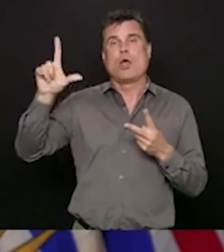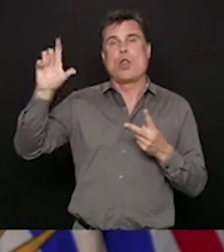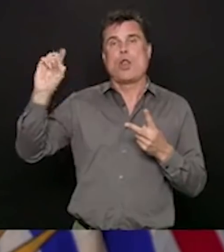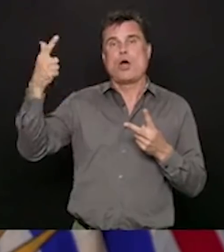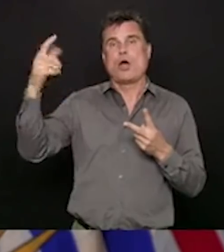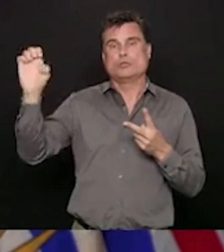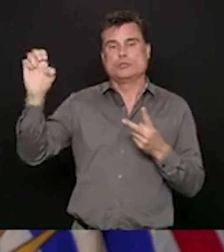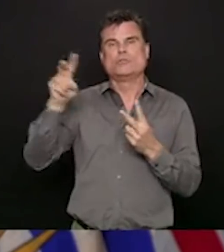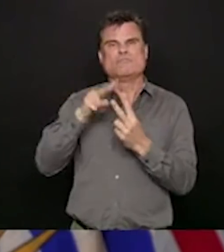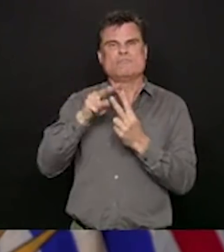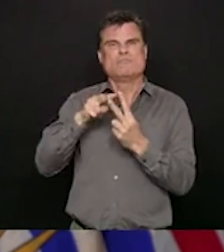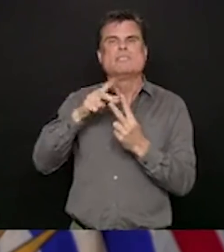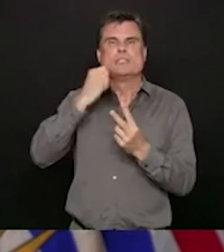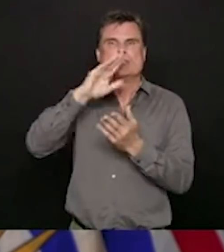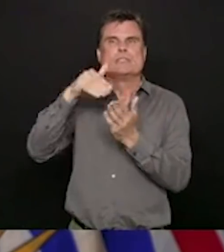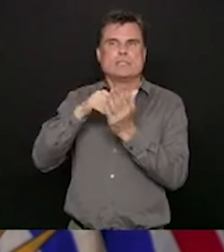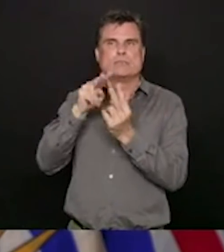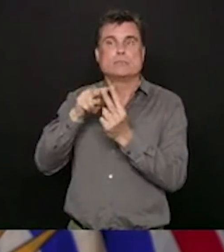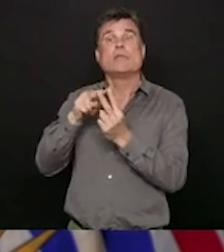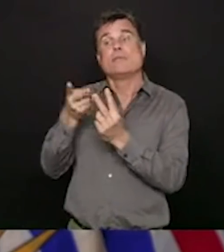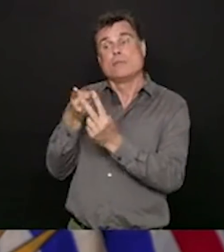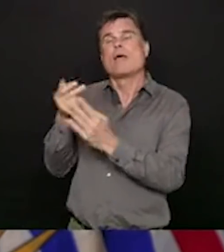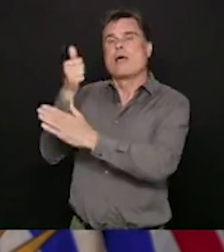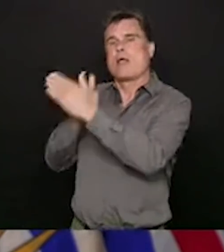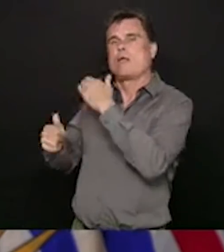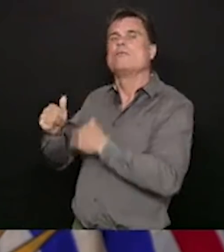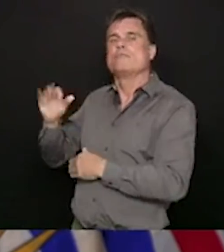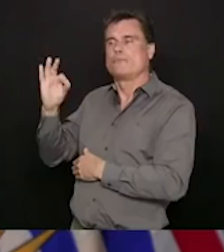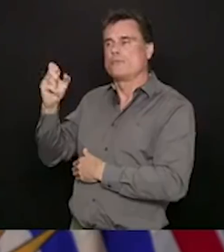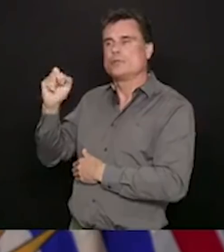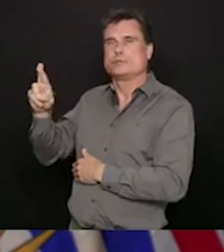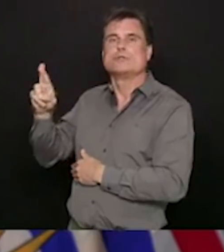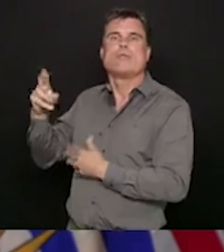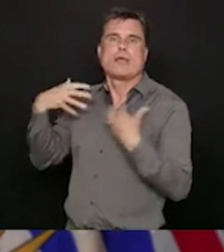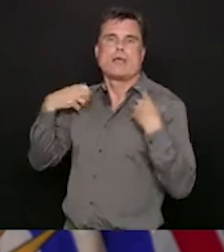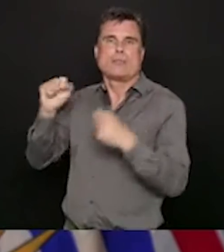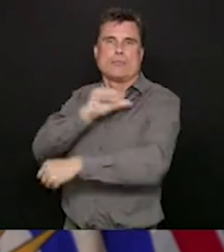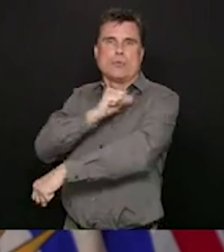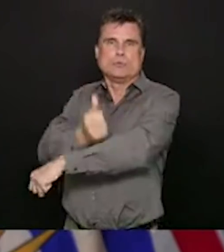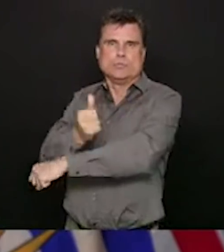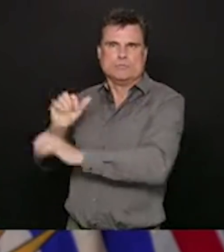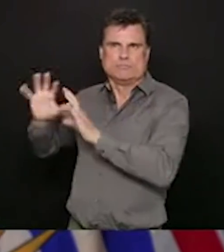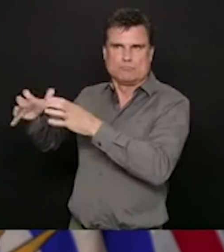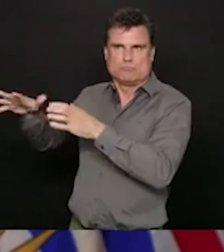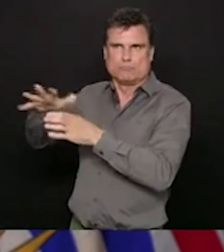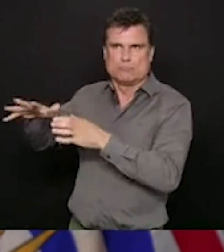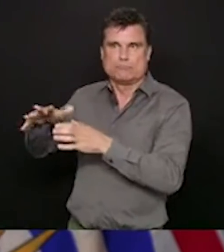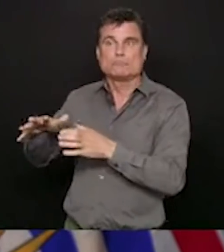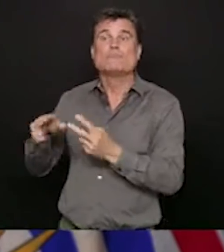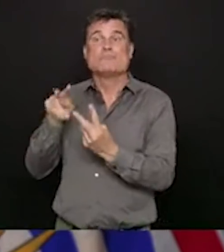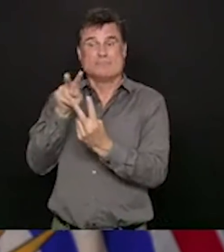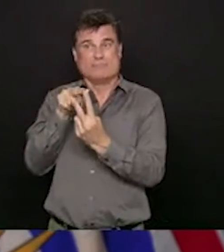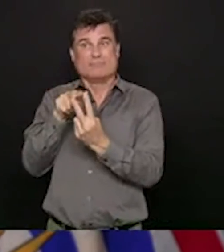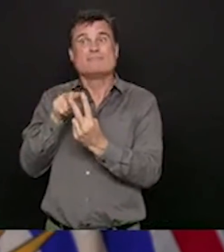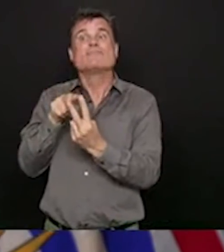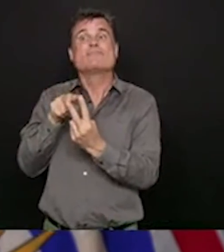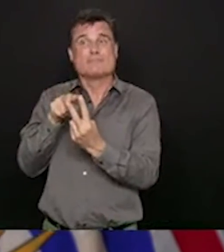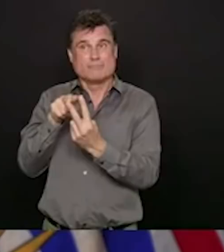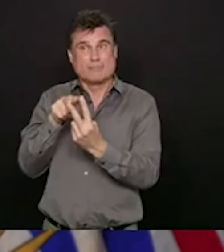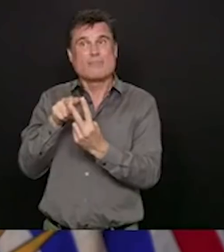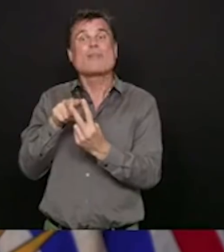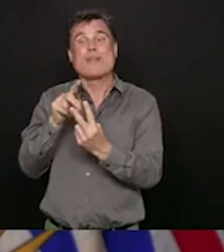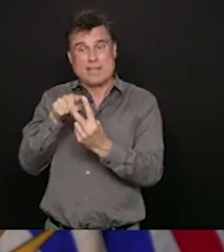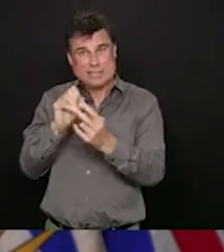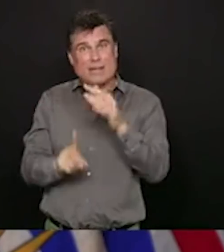but a new case has been identified, so they are back into ensuring that they have all of the outbreak precautions in place.